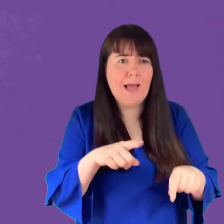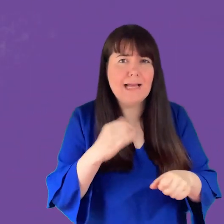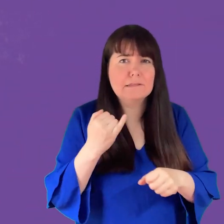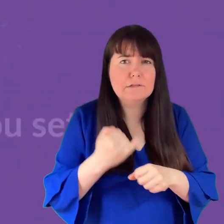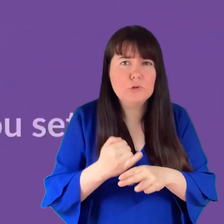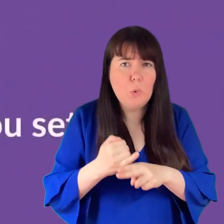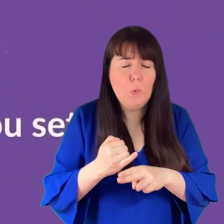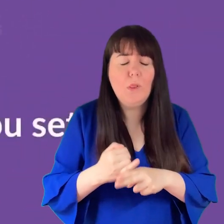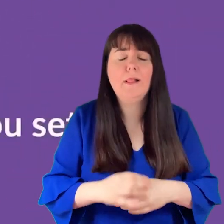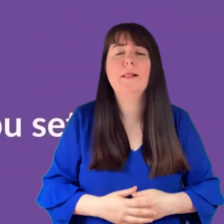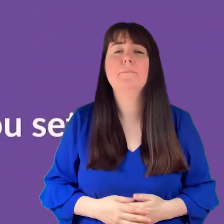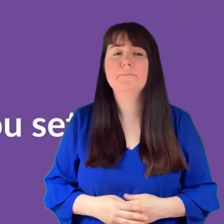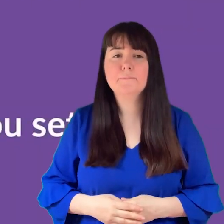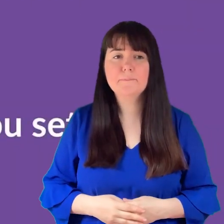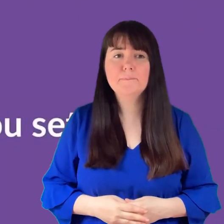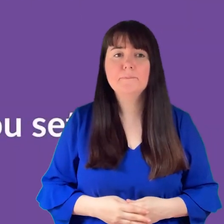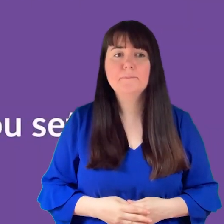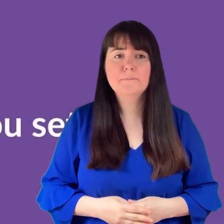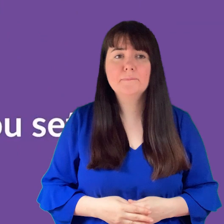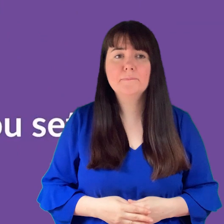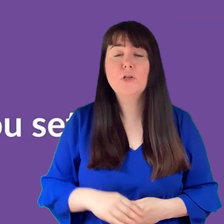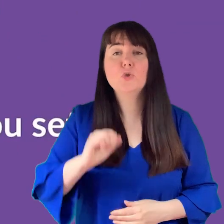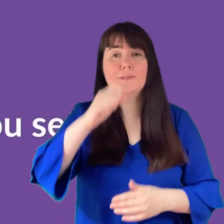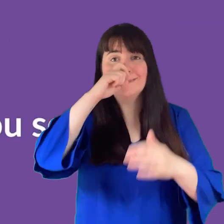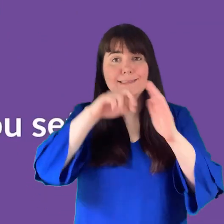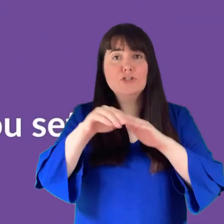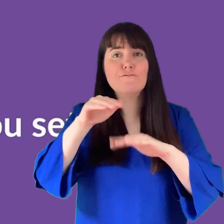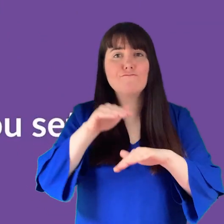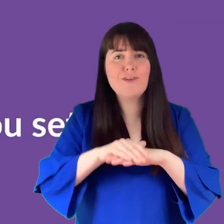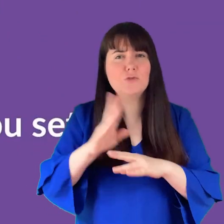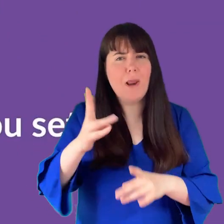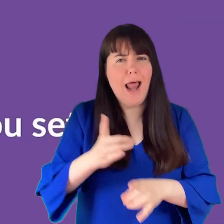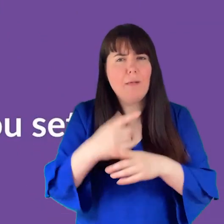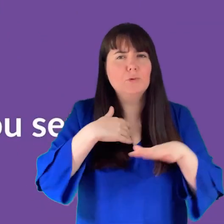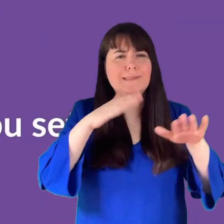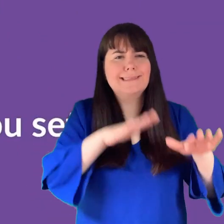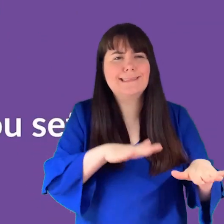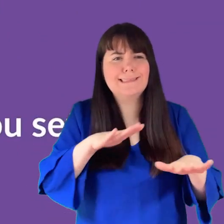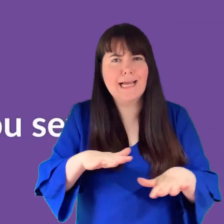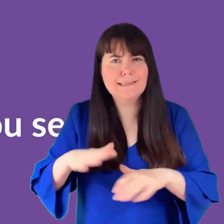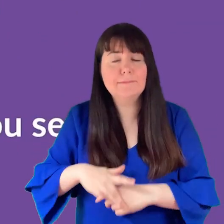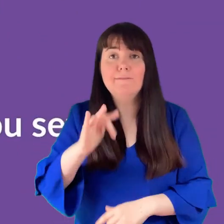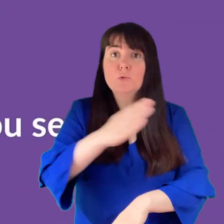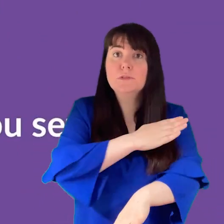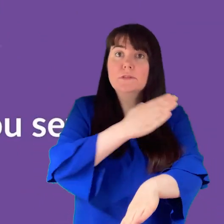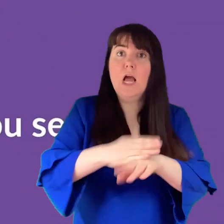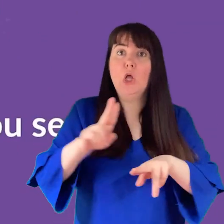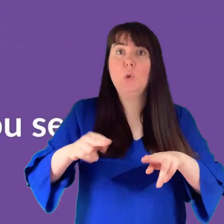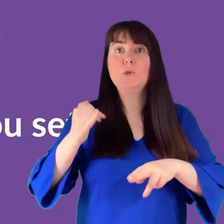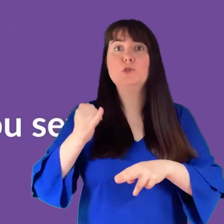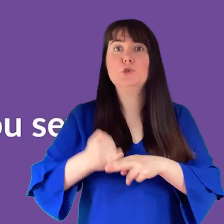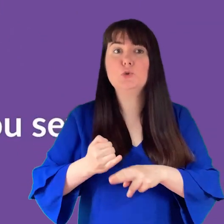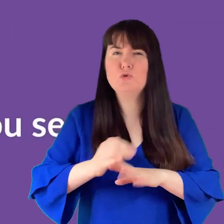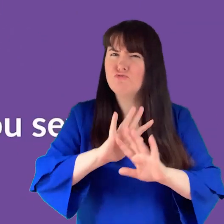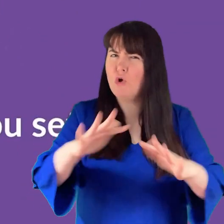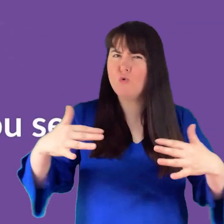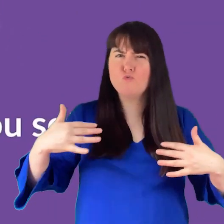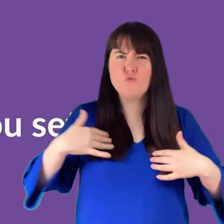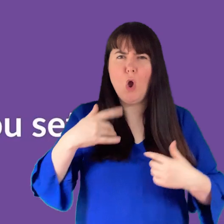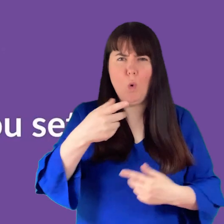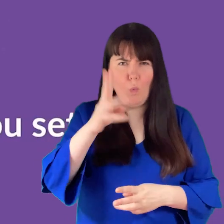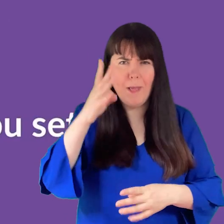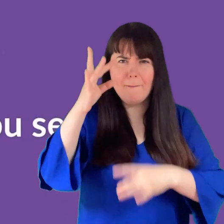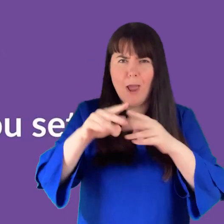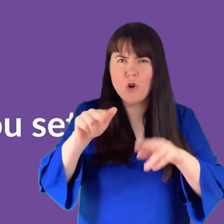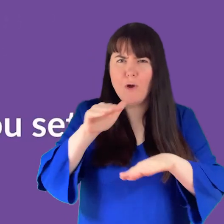feelings about going back. Your teacher and friends will help you settle in. If you are starting in a new school, don't